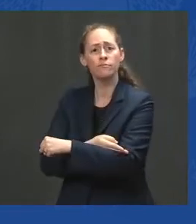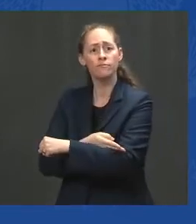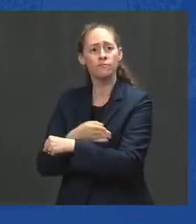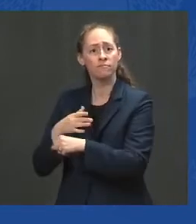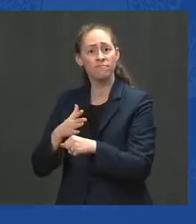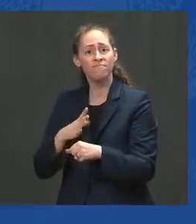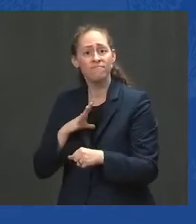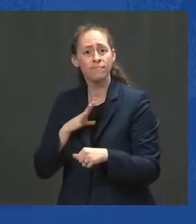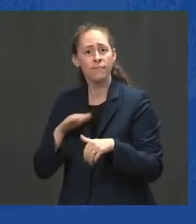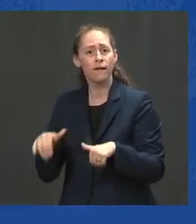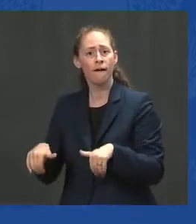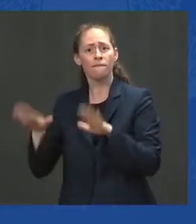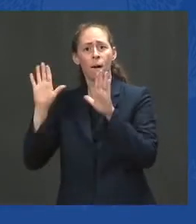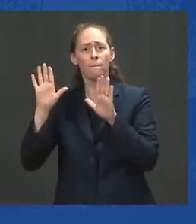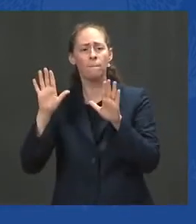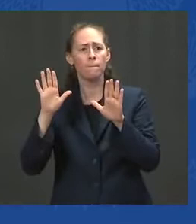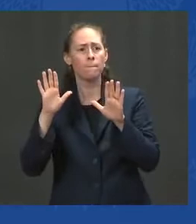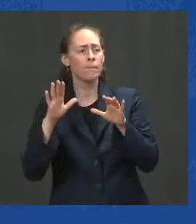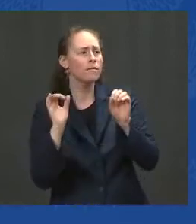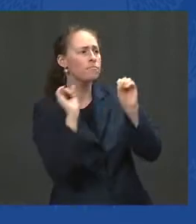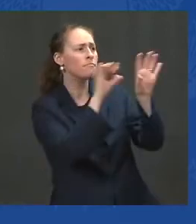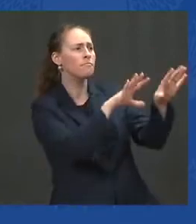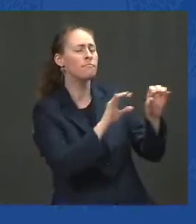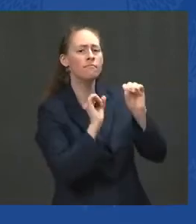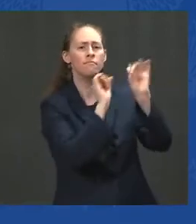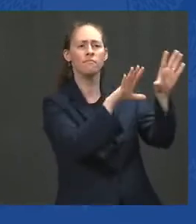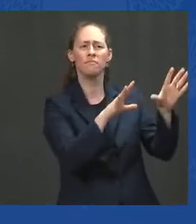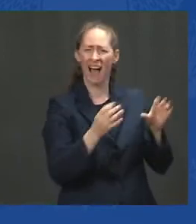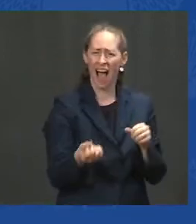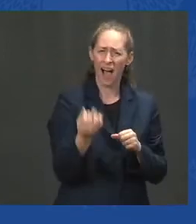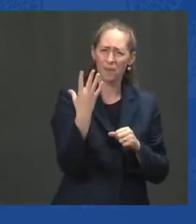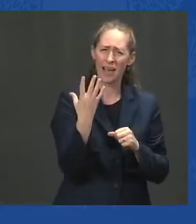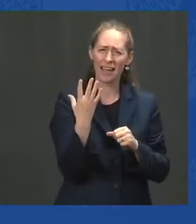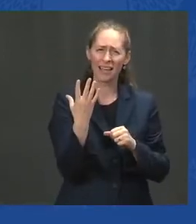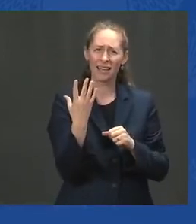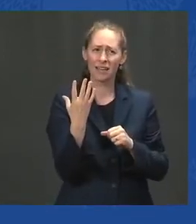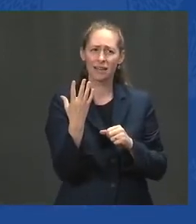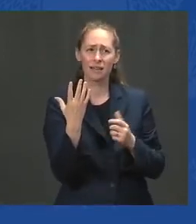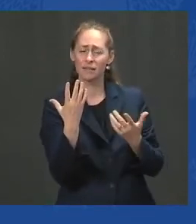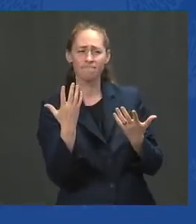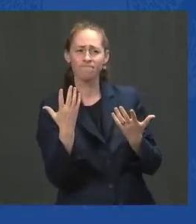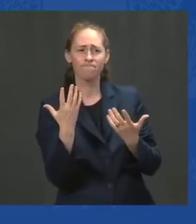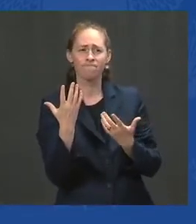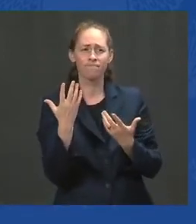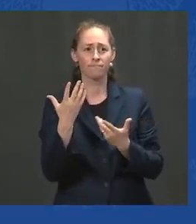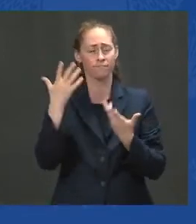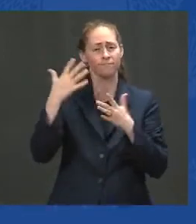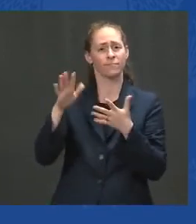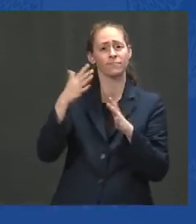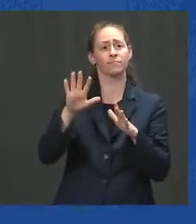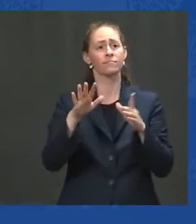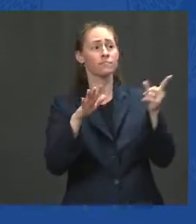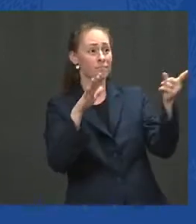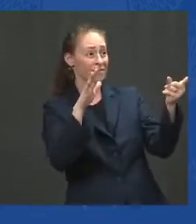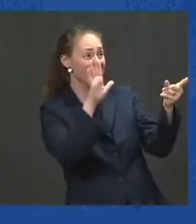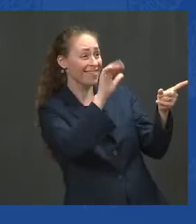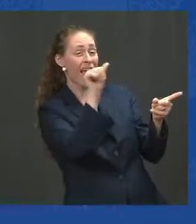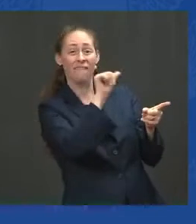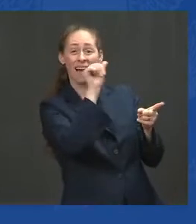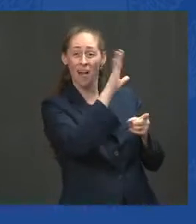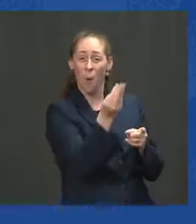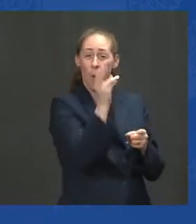when Afghan troops will not? How many more lives, American lives, is it worth?